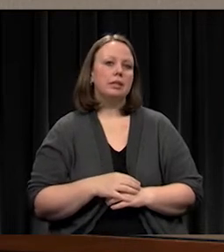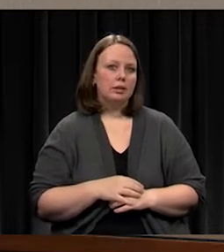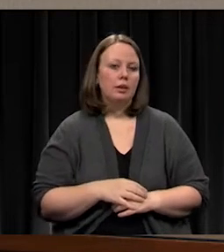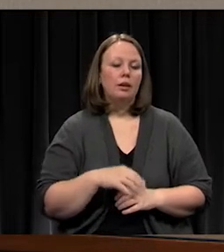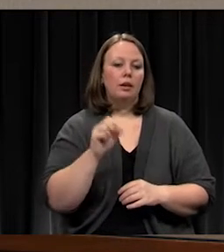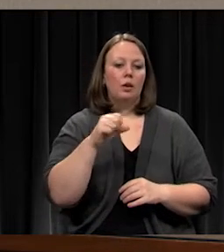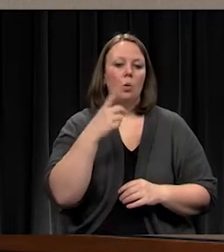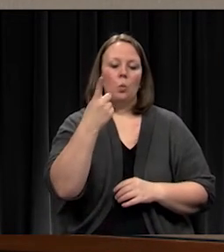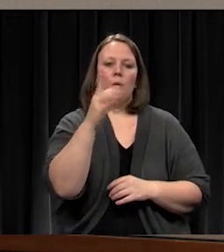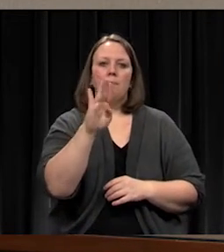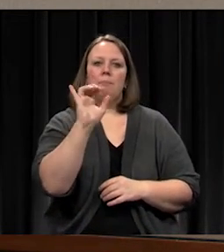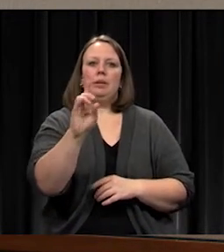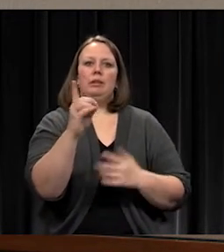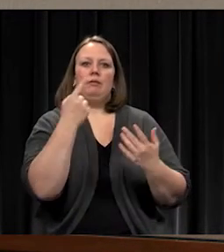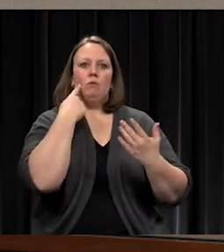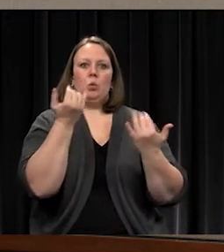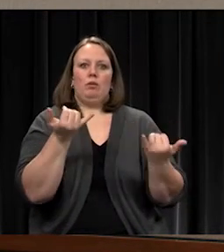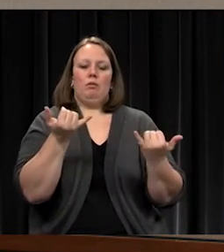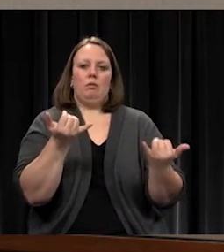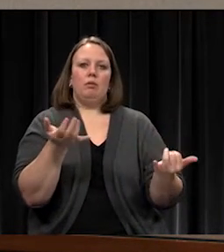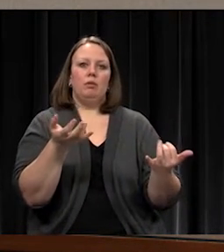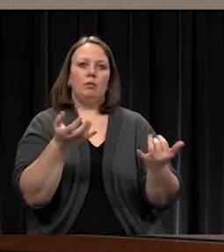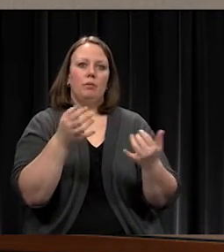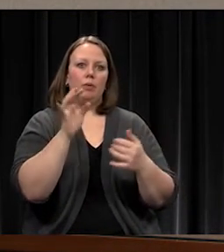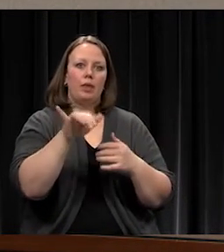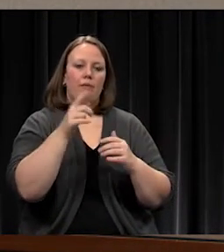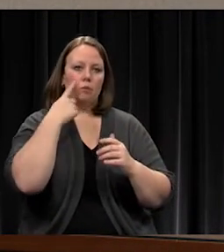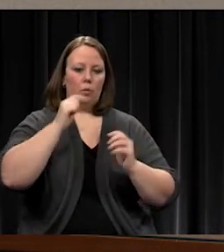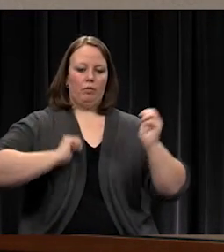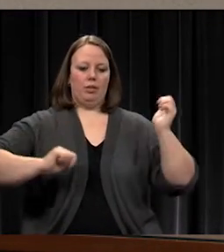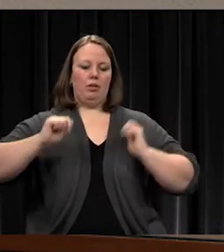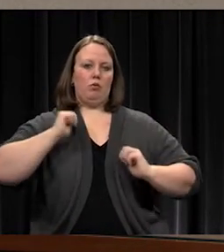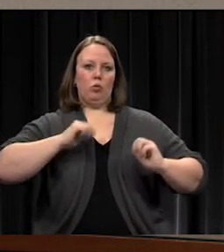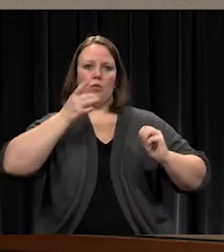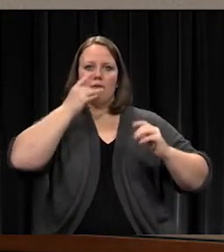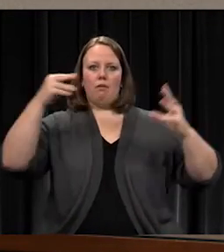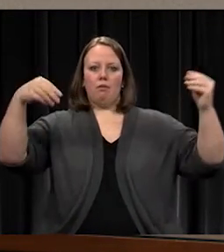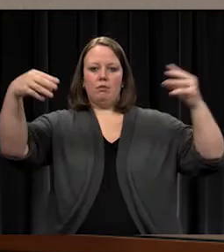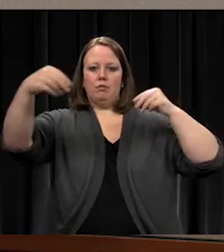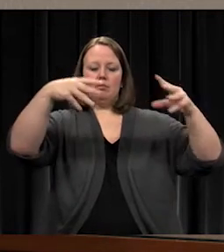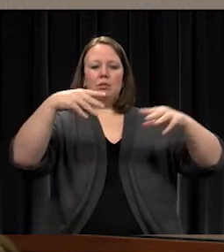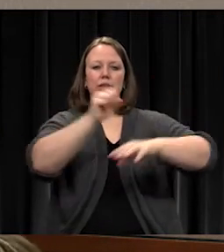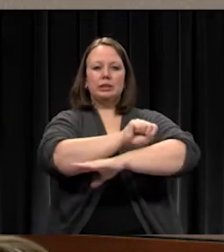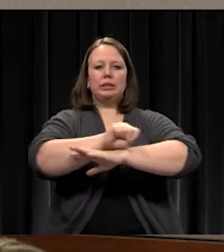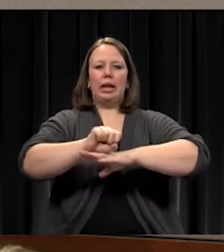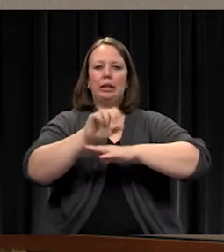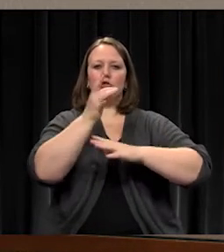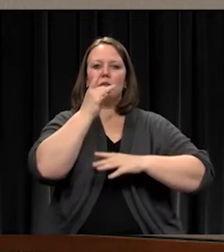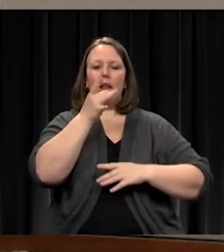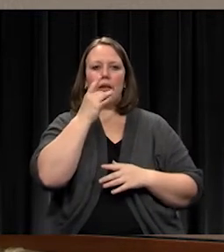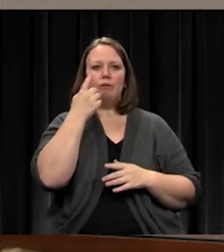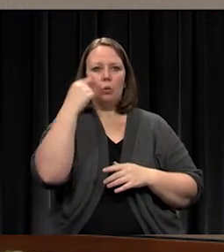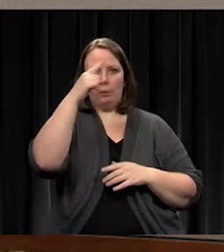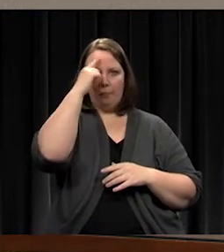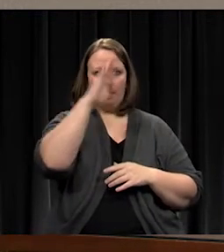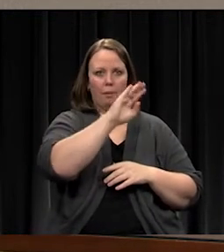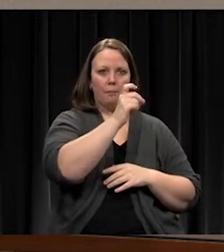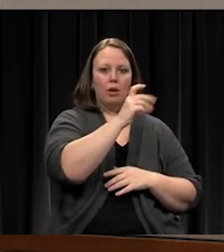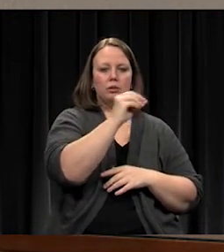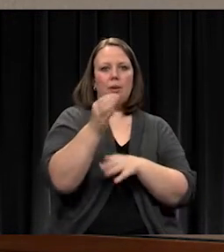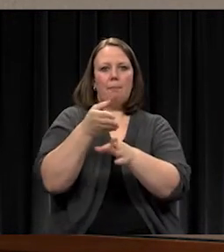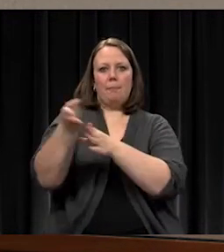and that bid is for theatrical lighting. This is the stage lighting for the black box in the main auditorium.